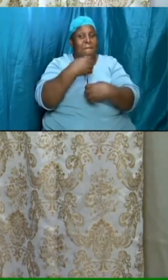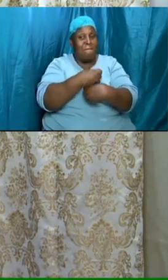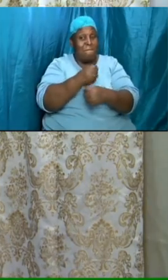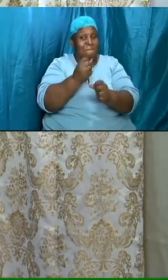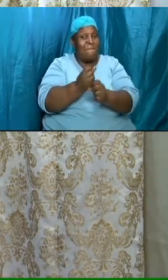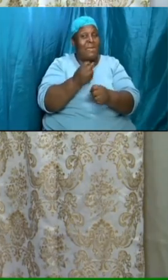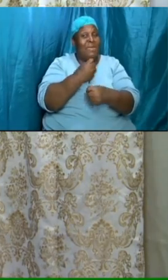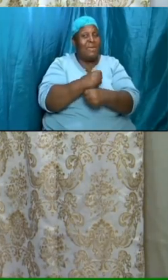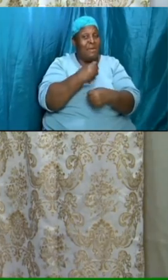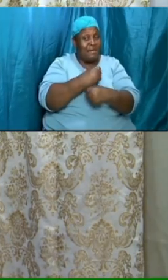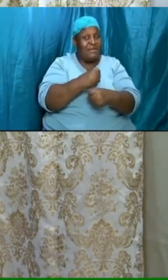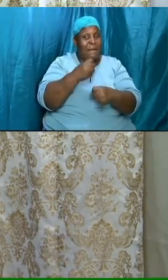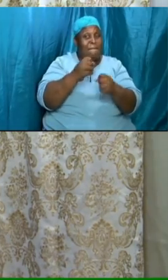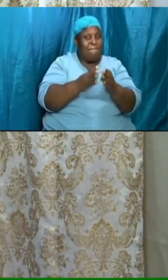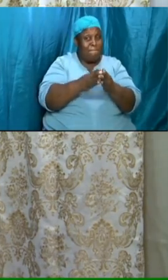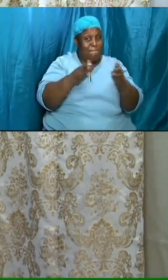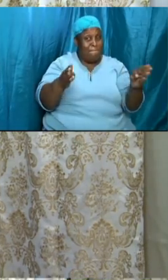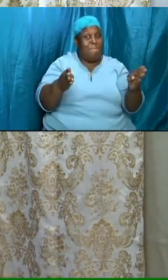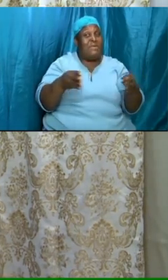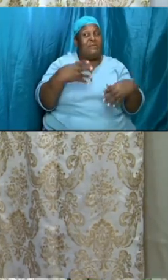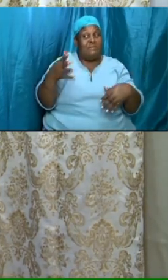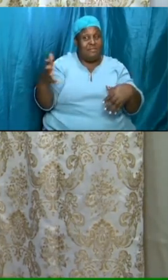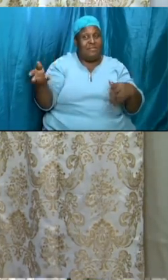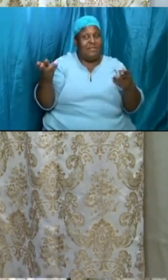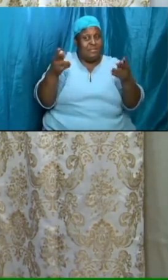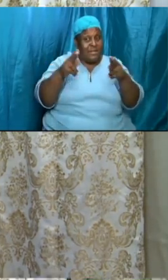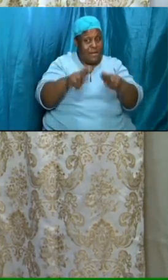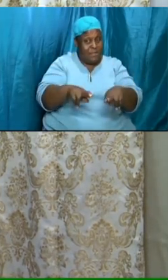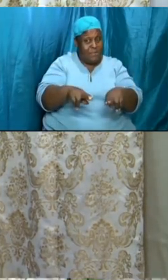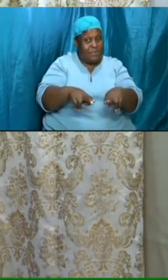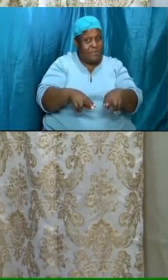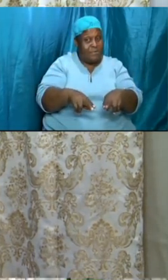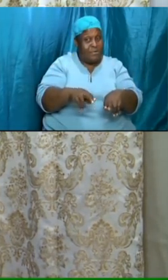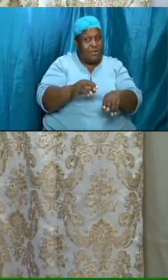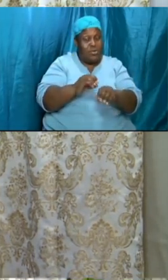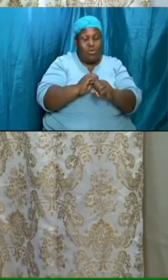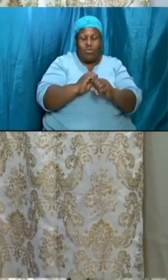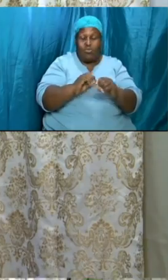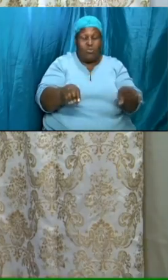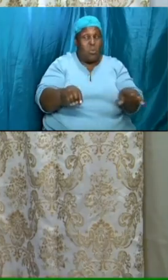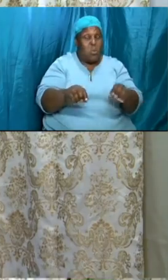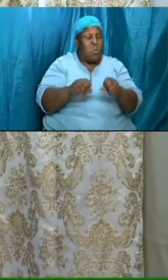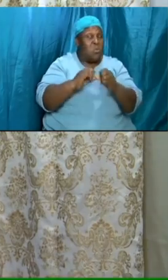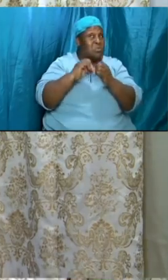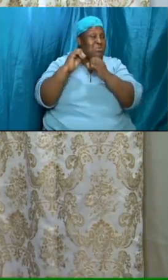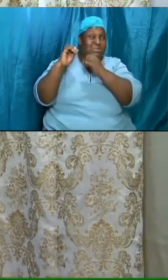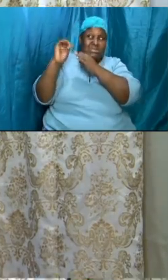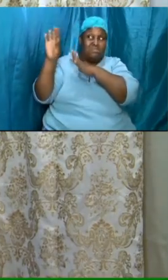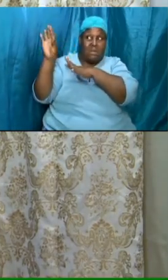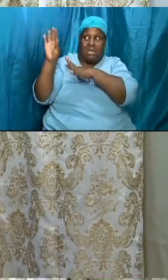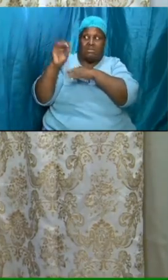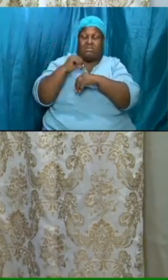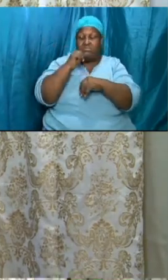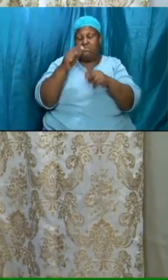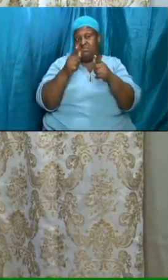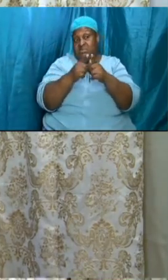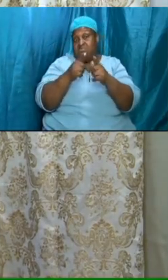little things despise not small things understand that concept